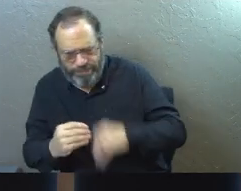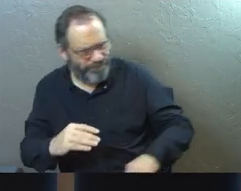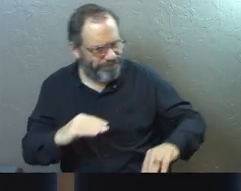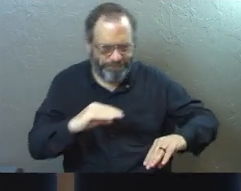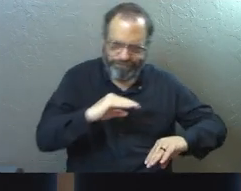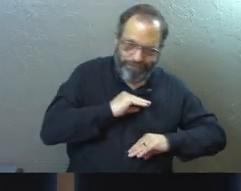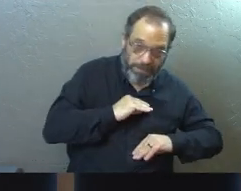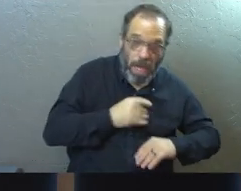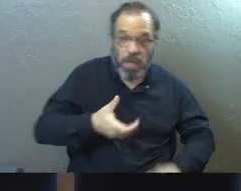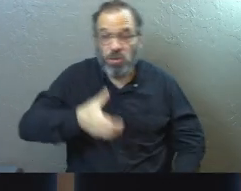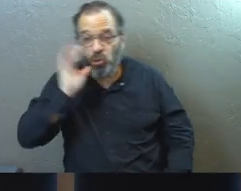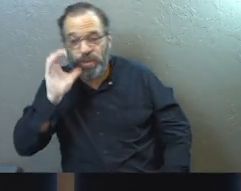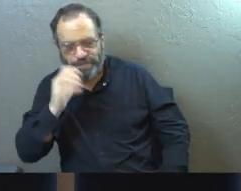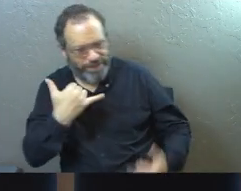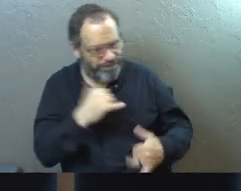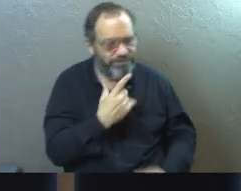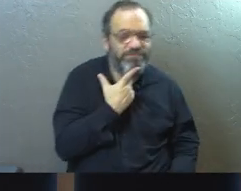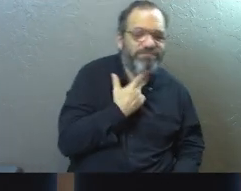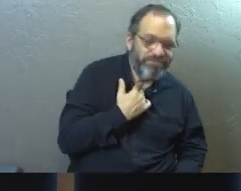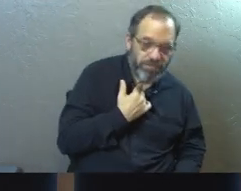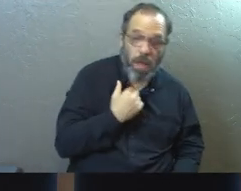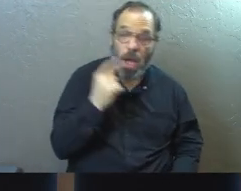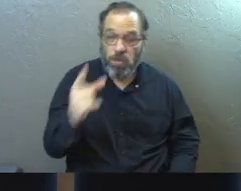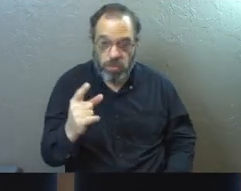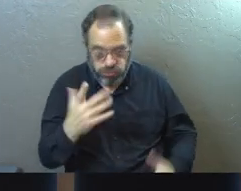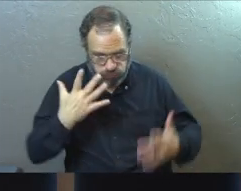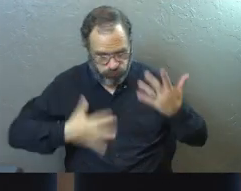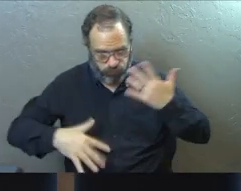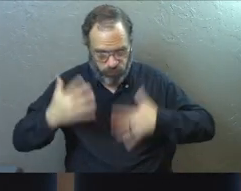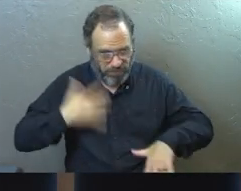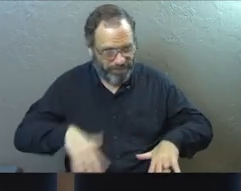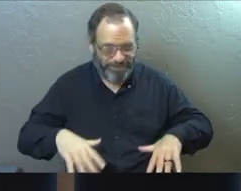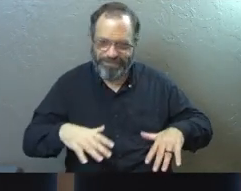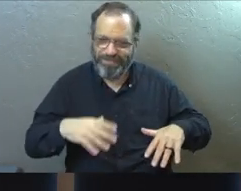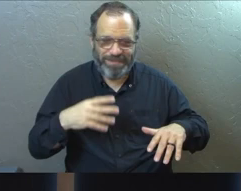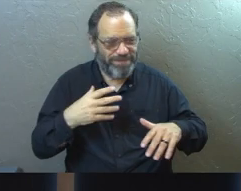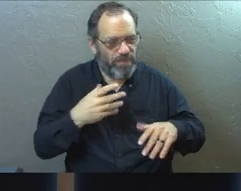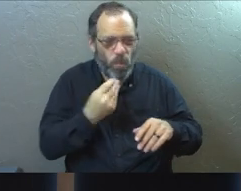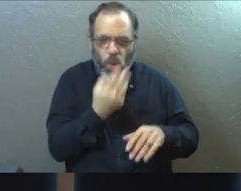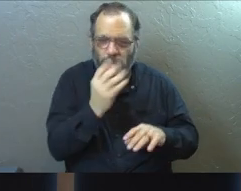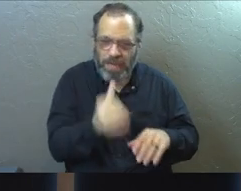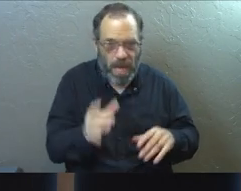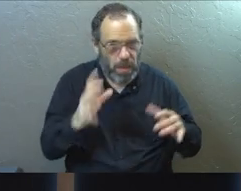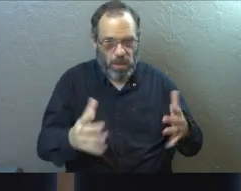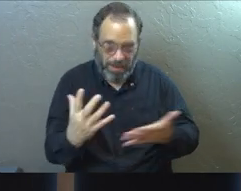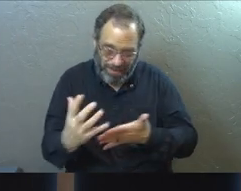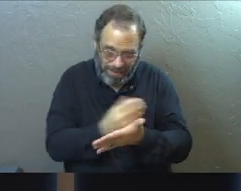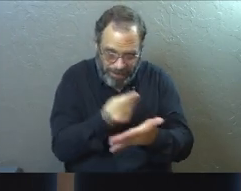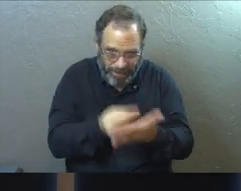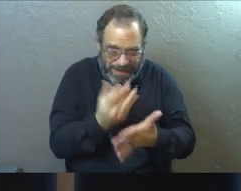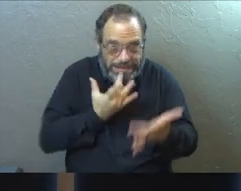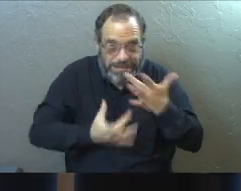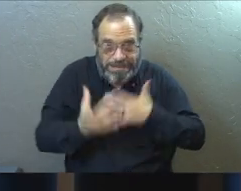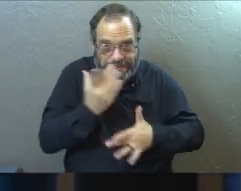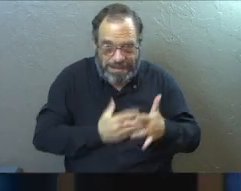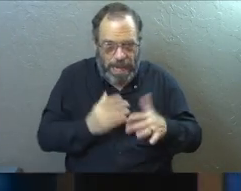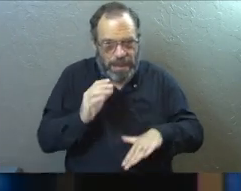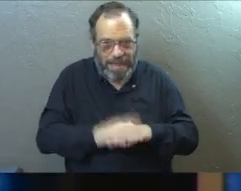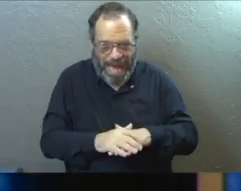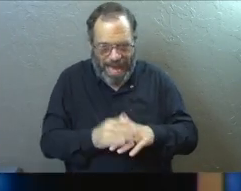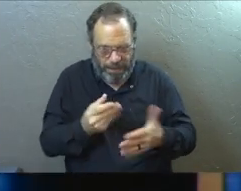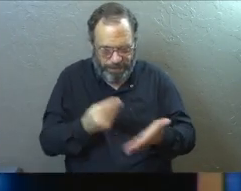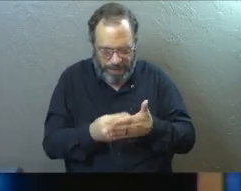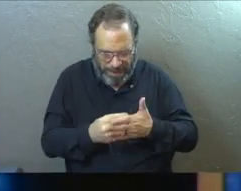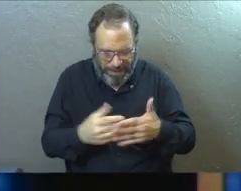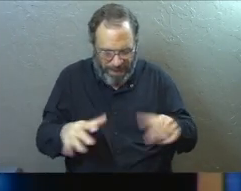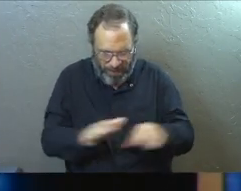are not satisfied. You drink but are still thirsty. You put on clothes but cannot keep warm. Your wages disappear as though you were putting them